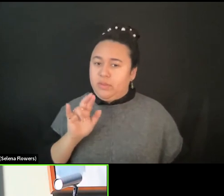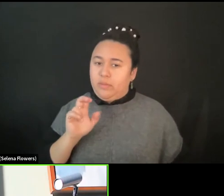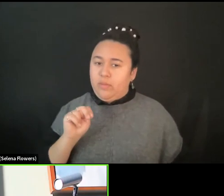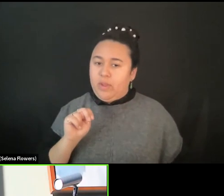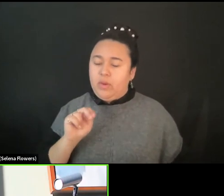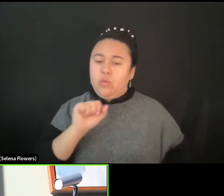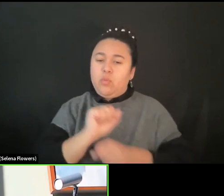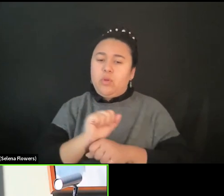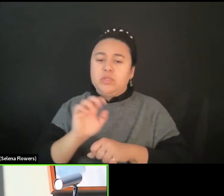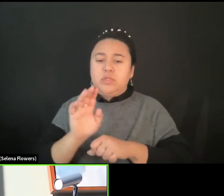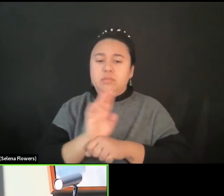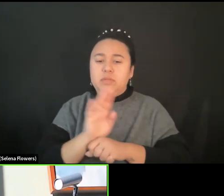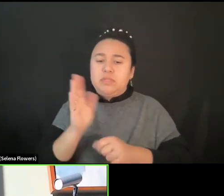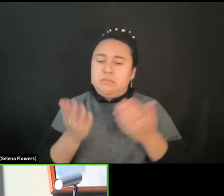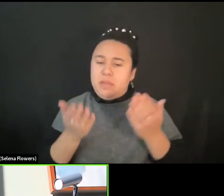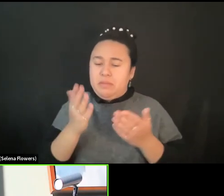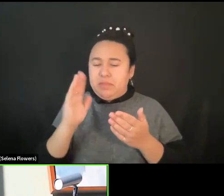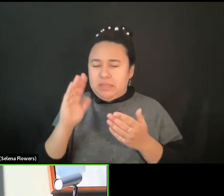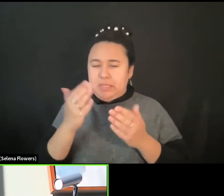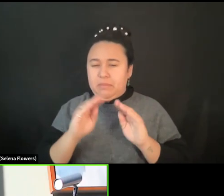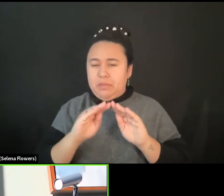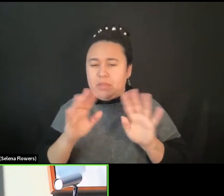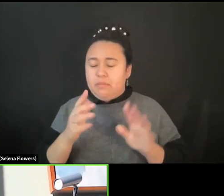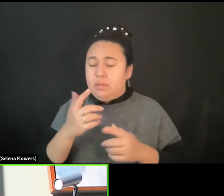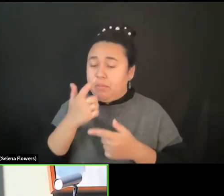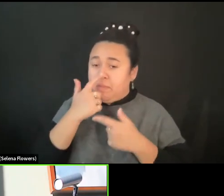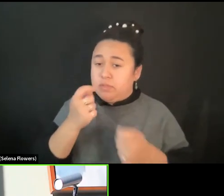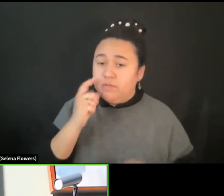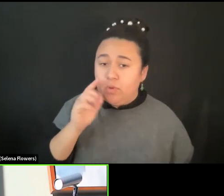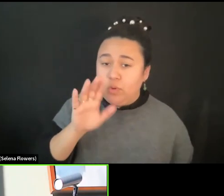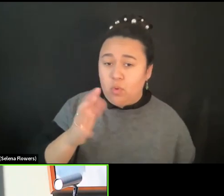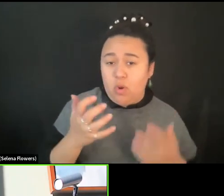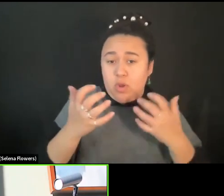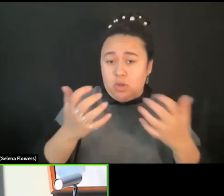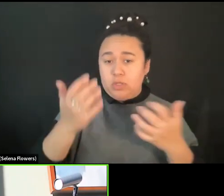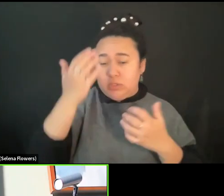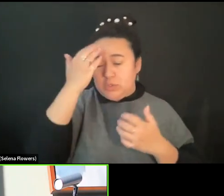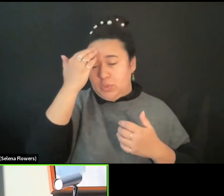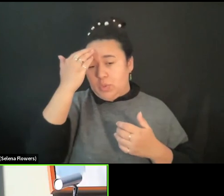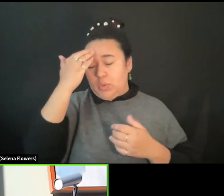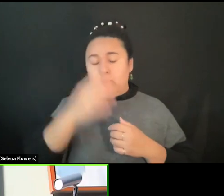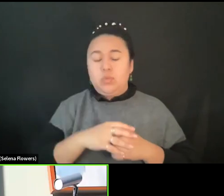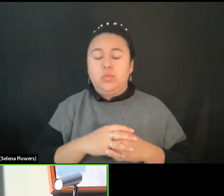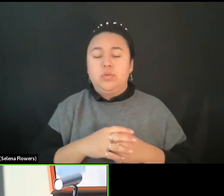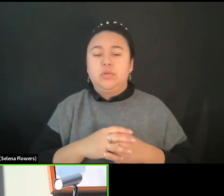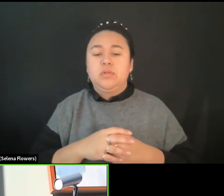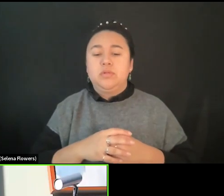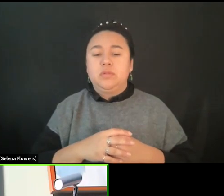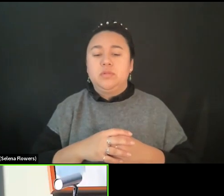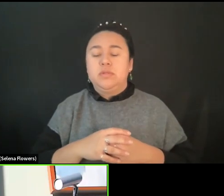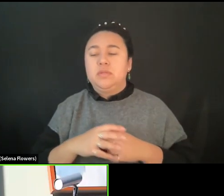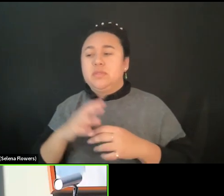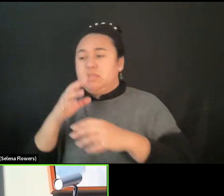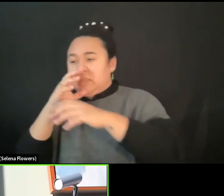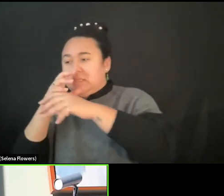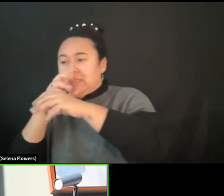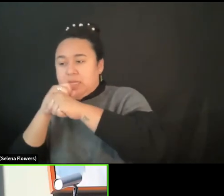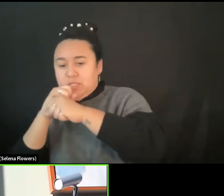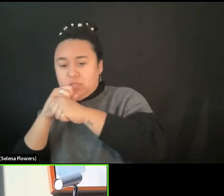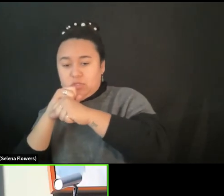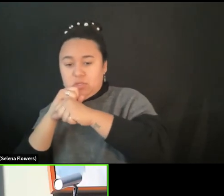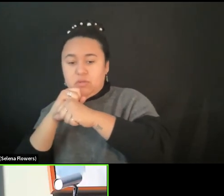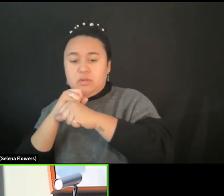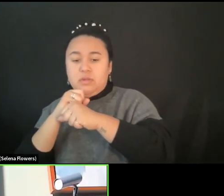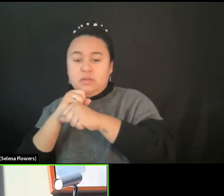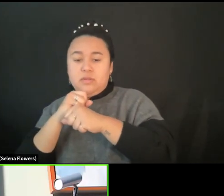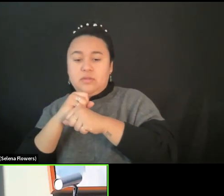might be clear, but it might be interesting for your audience to know that the same amount of censorship could